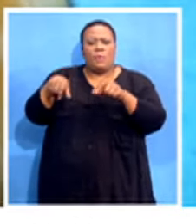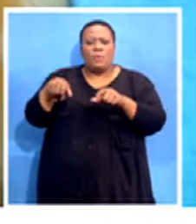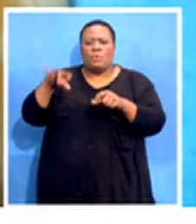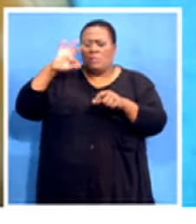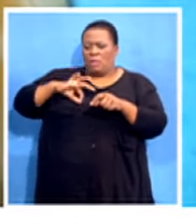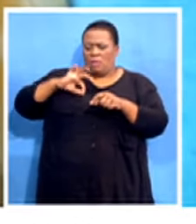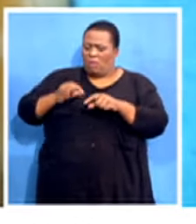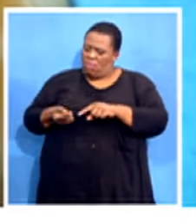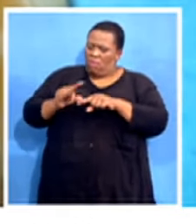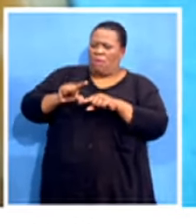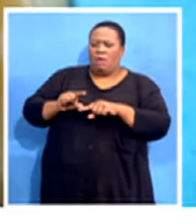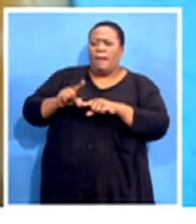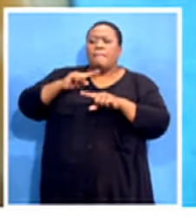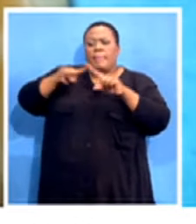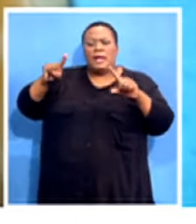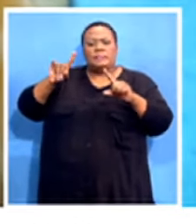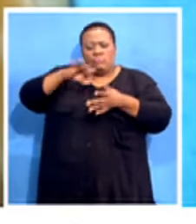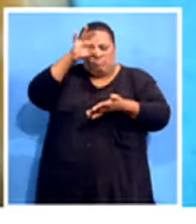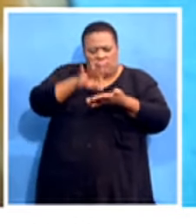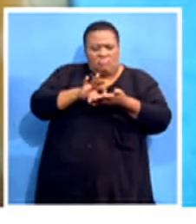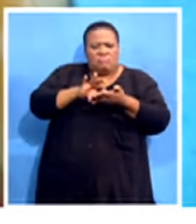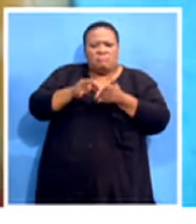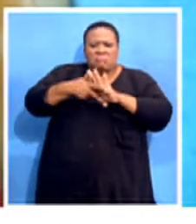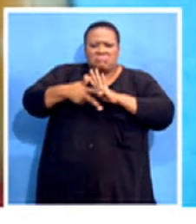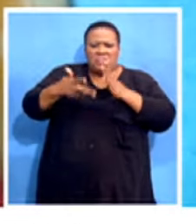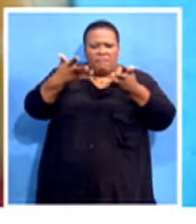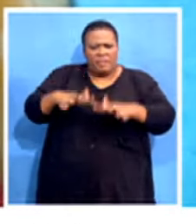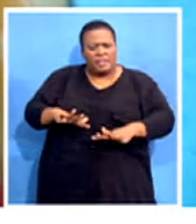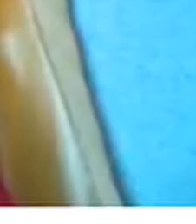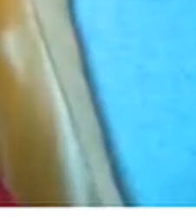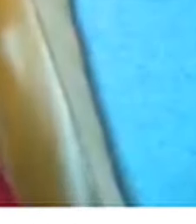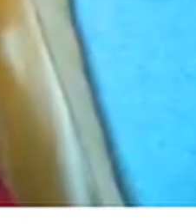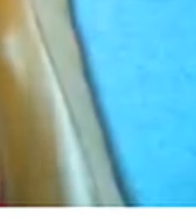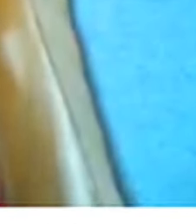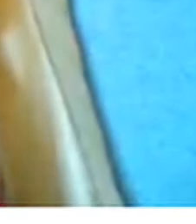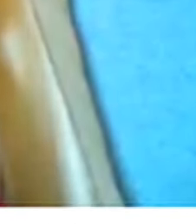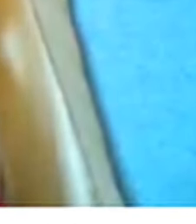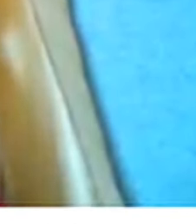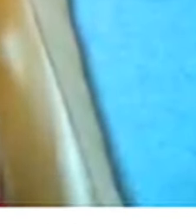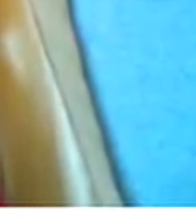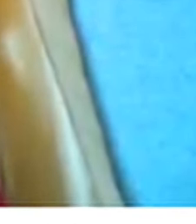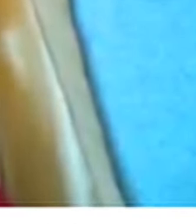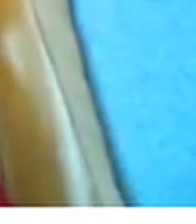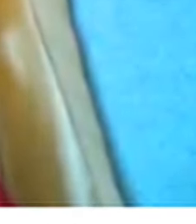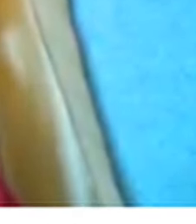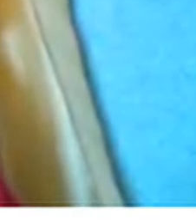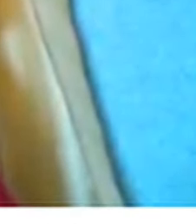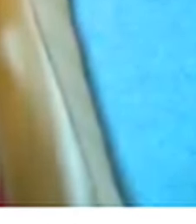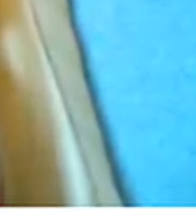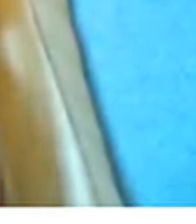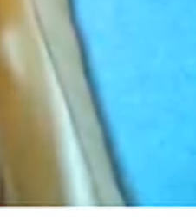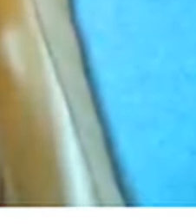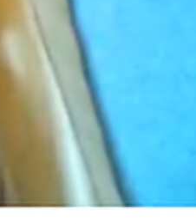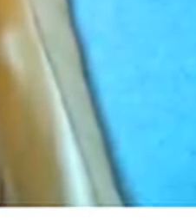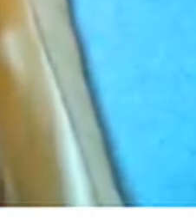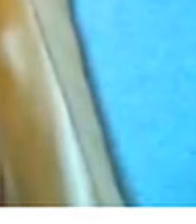the things that are happening and unbecoming. In fact, it's to a state that behaves or the employer that